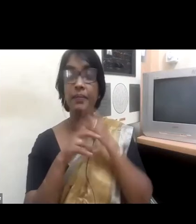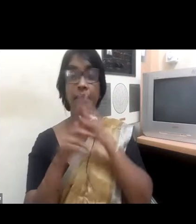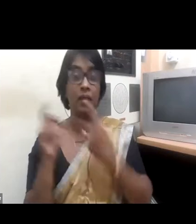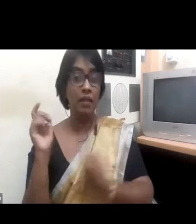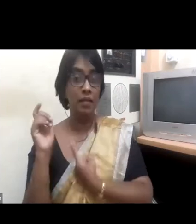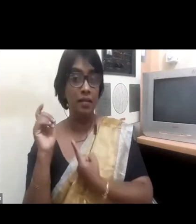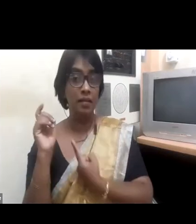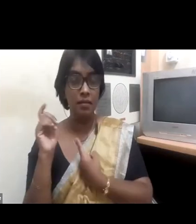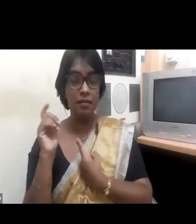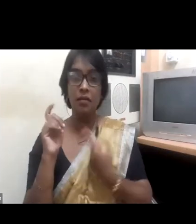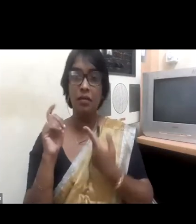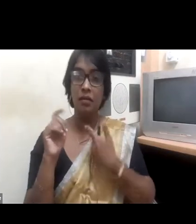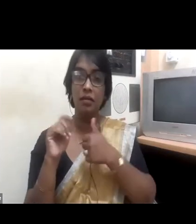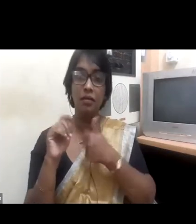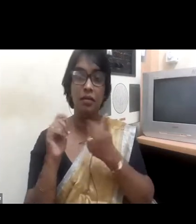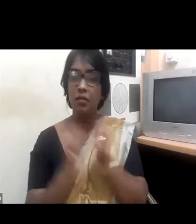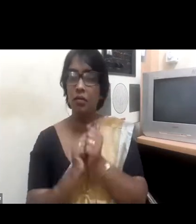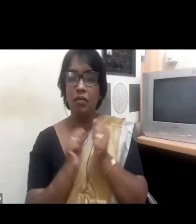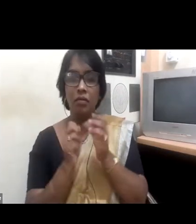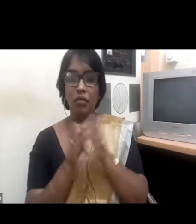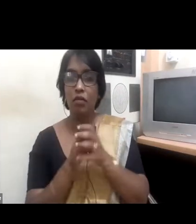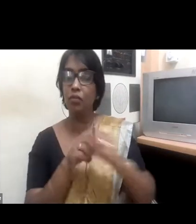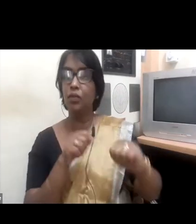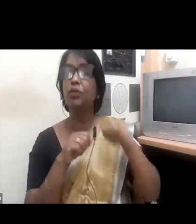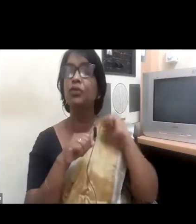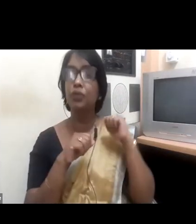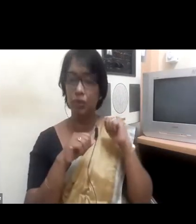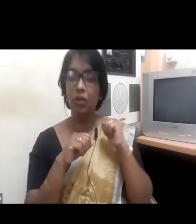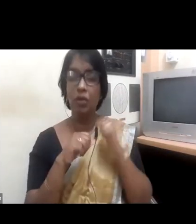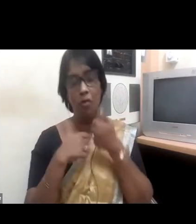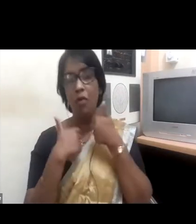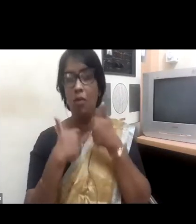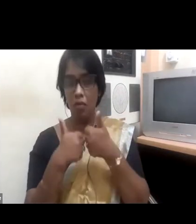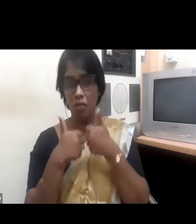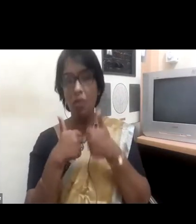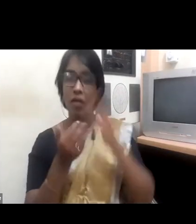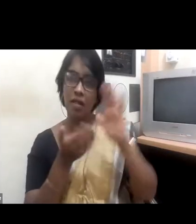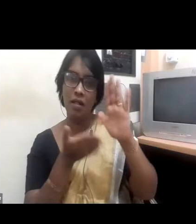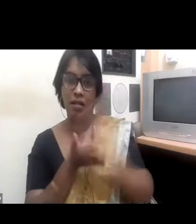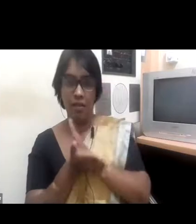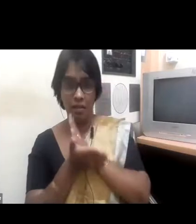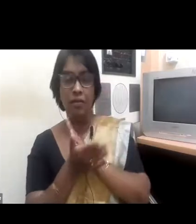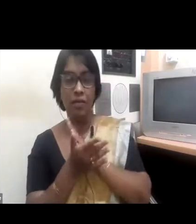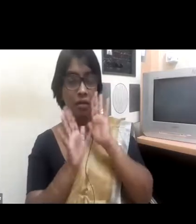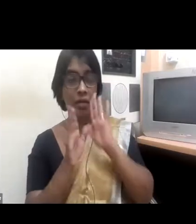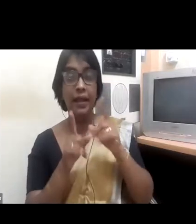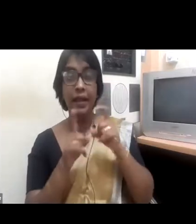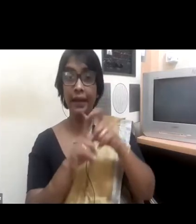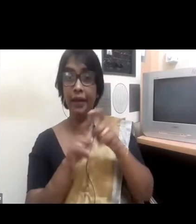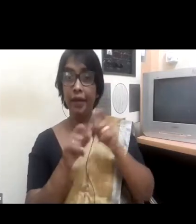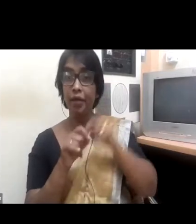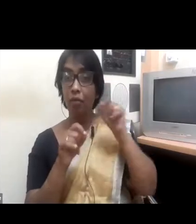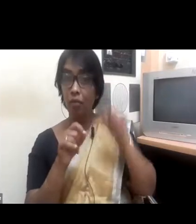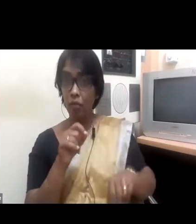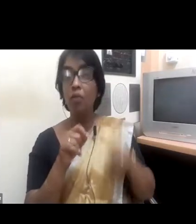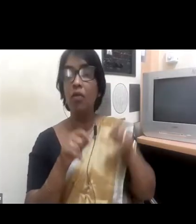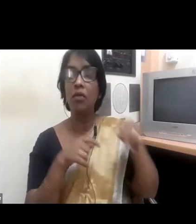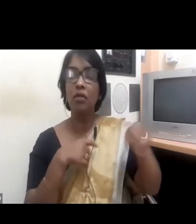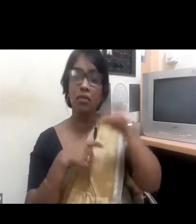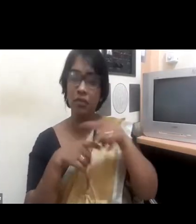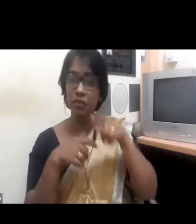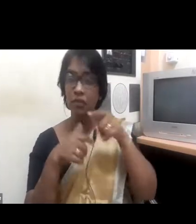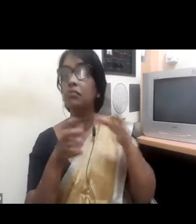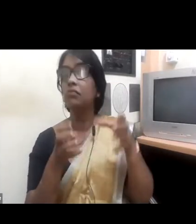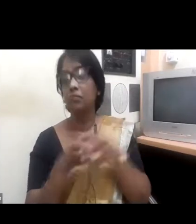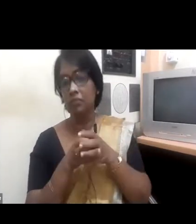help each other at a board level which would be a complement, actually. They would complement each